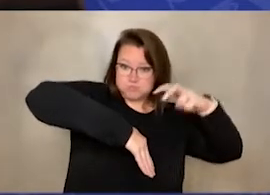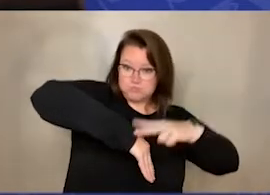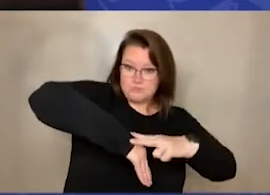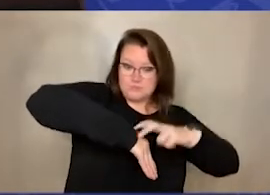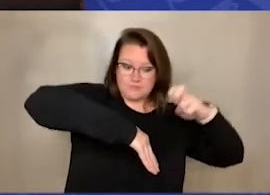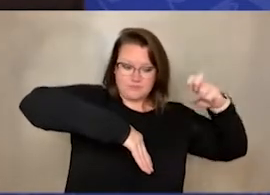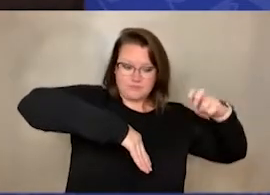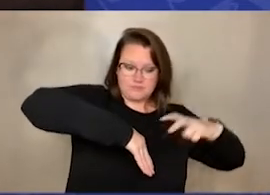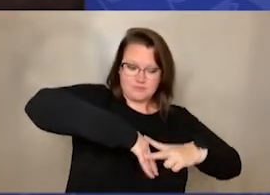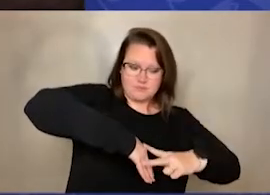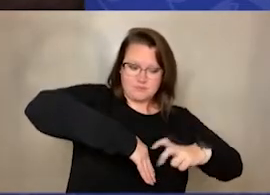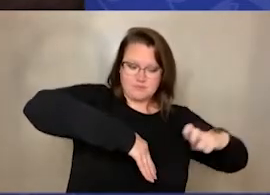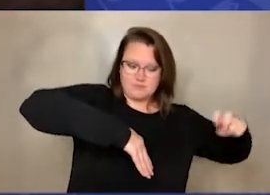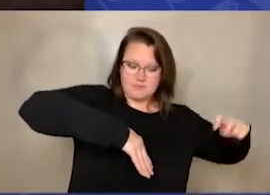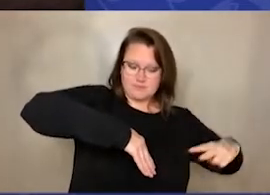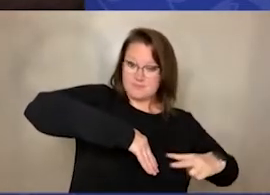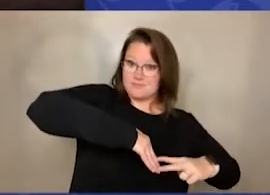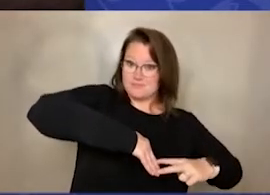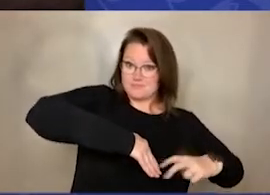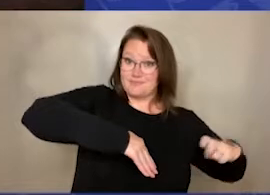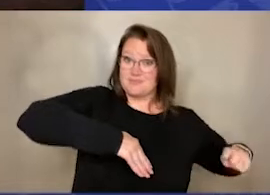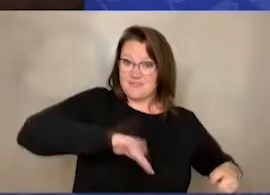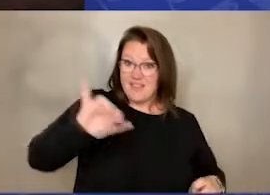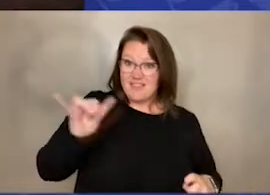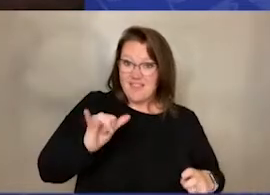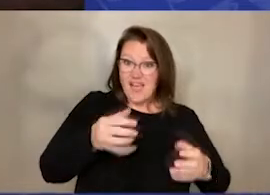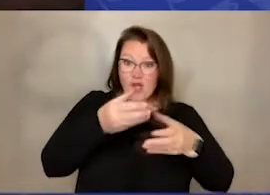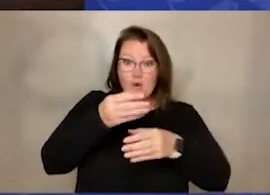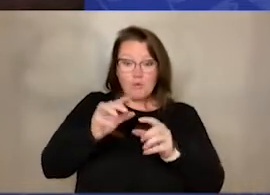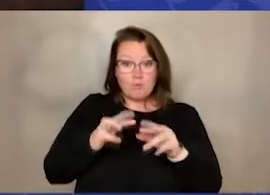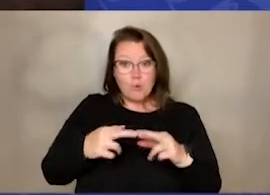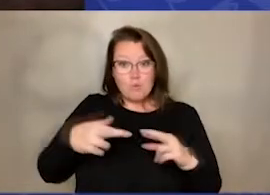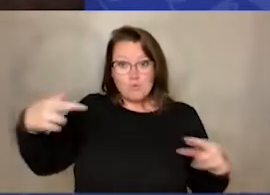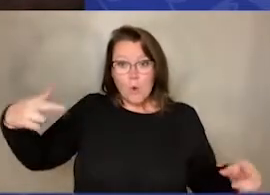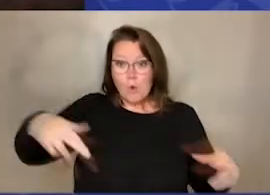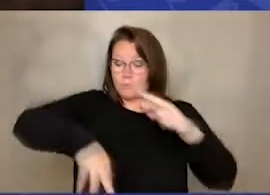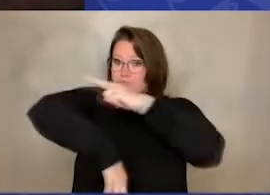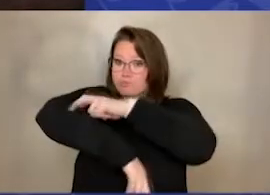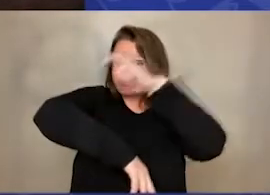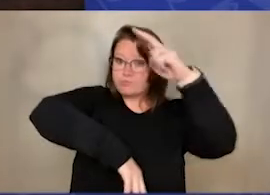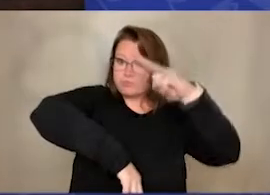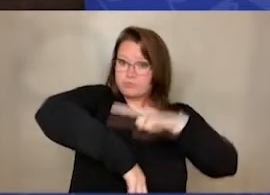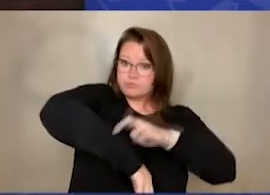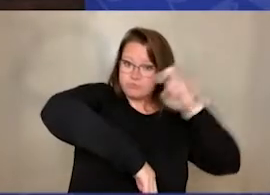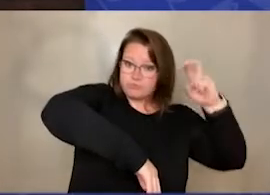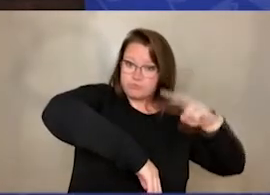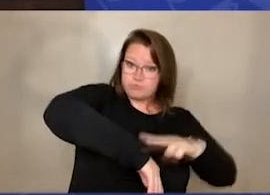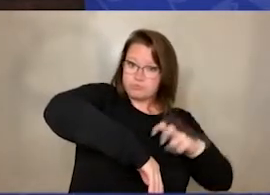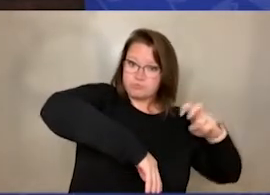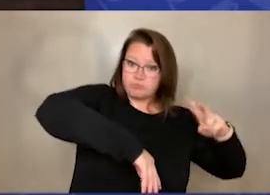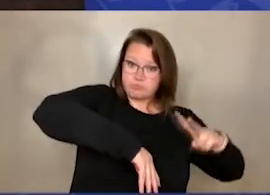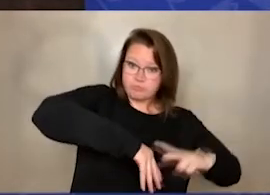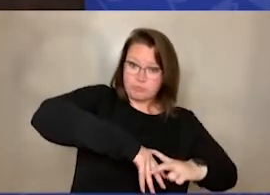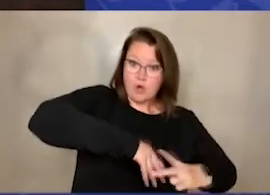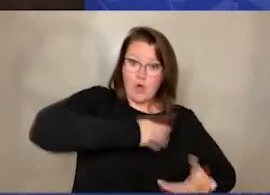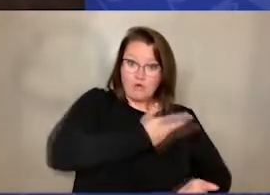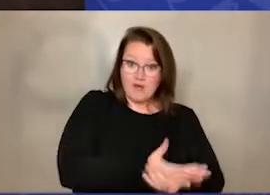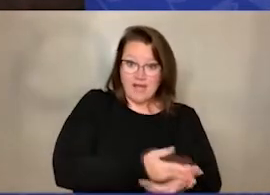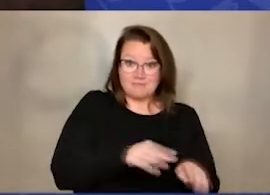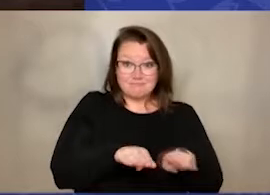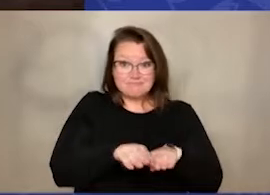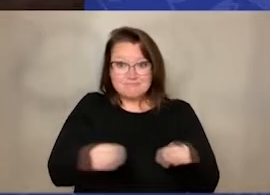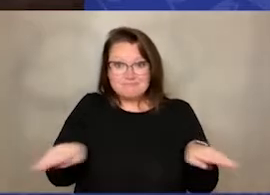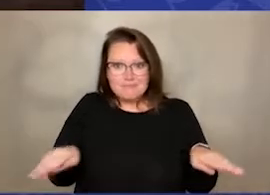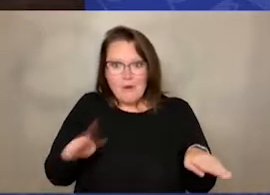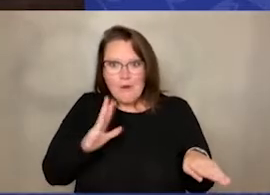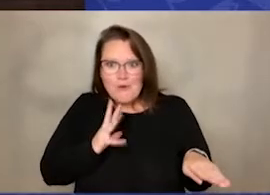rappel, rappel, rappel, rappel, rappel. And we rappel down to a cool little